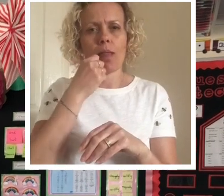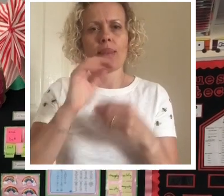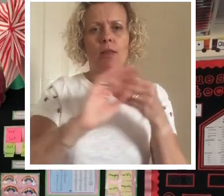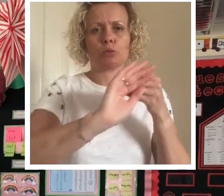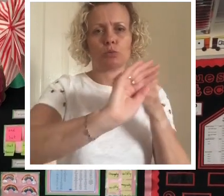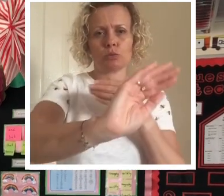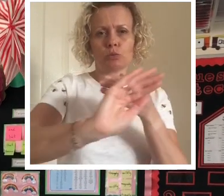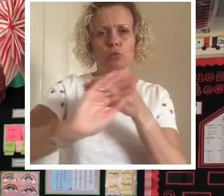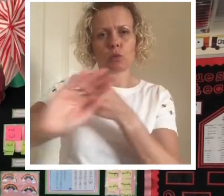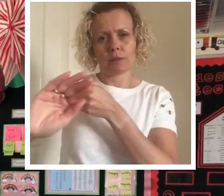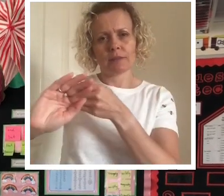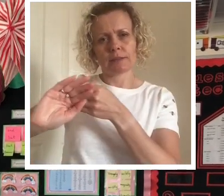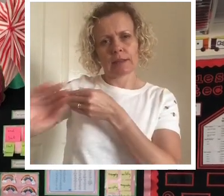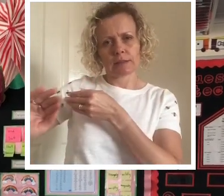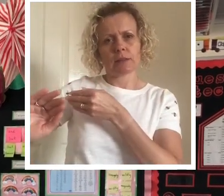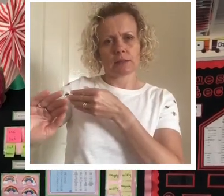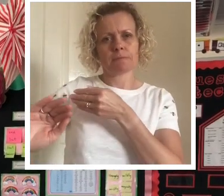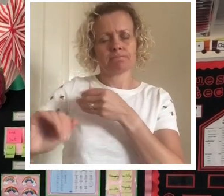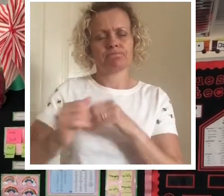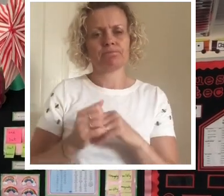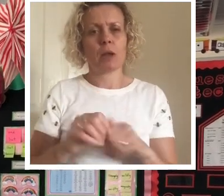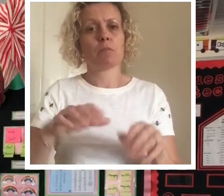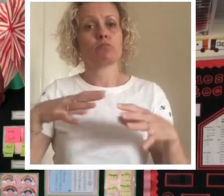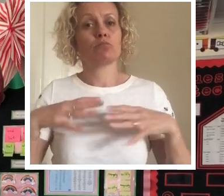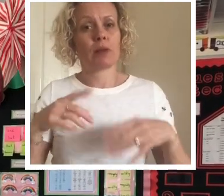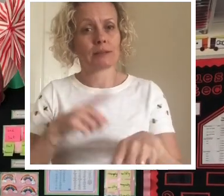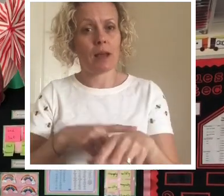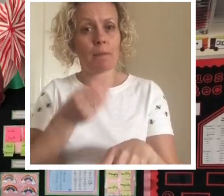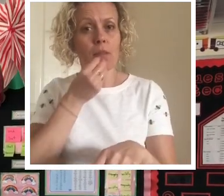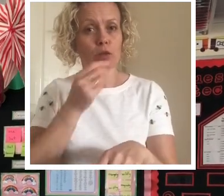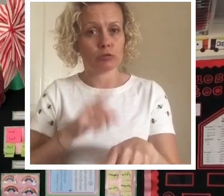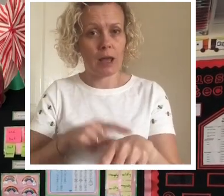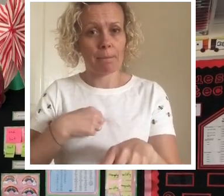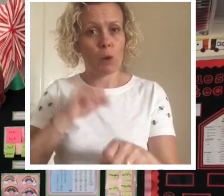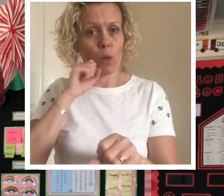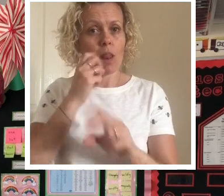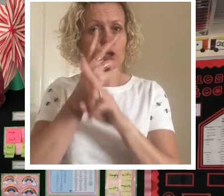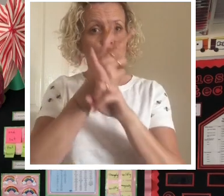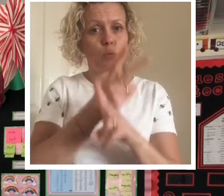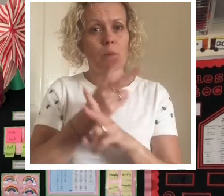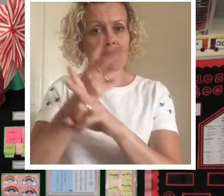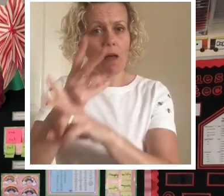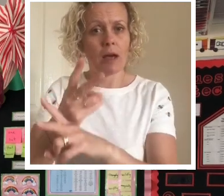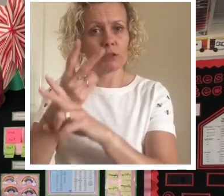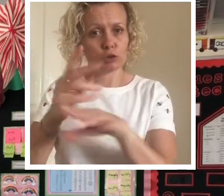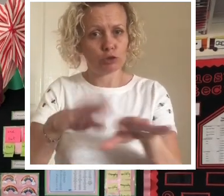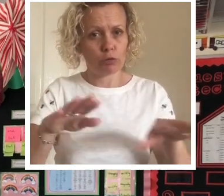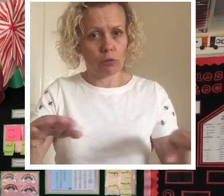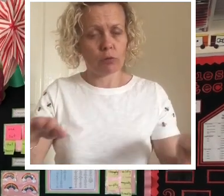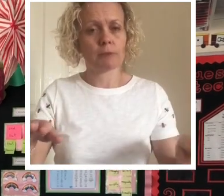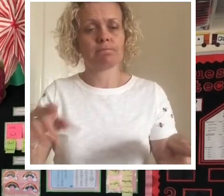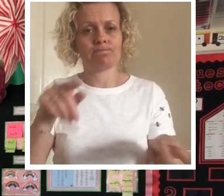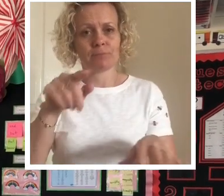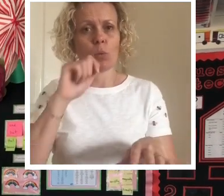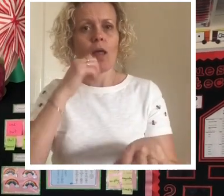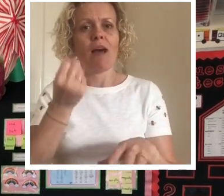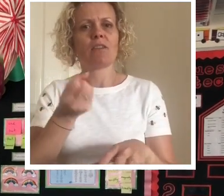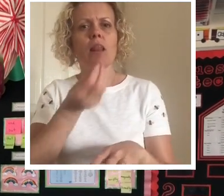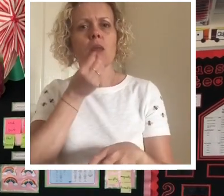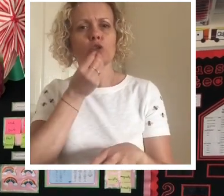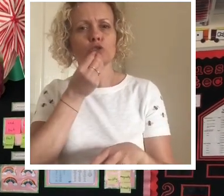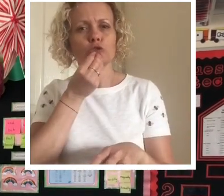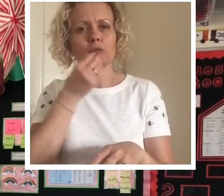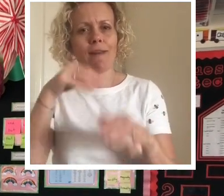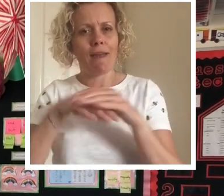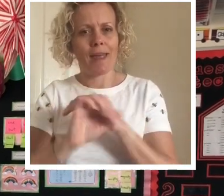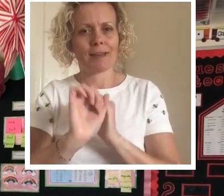social distancing and at break time and lunch time I'll be supervising with the children and they'll be having